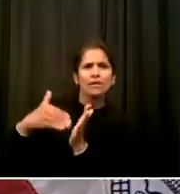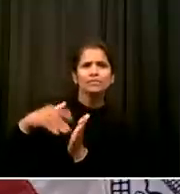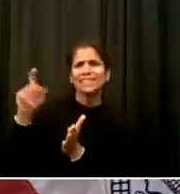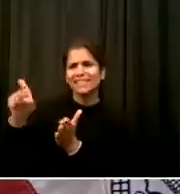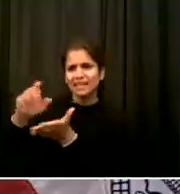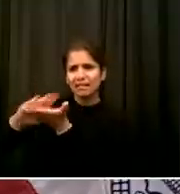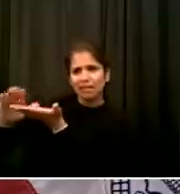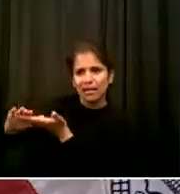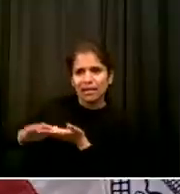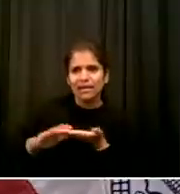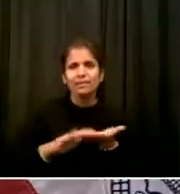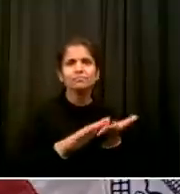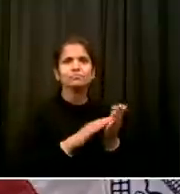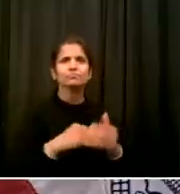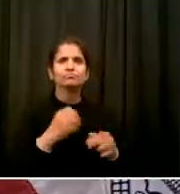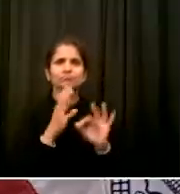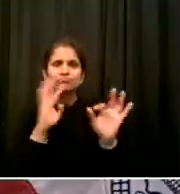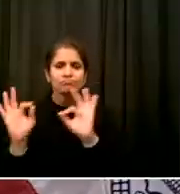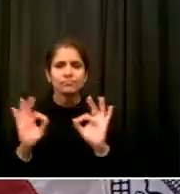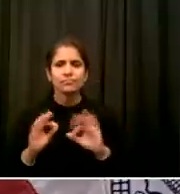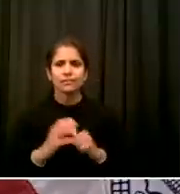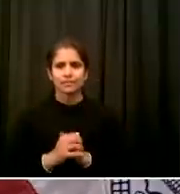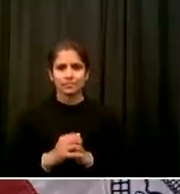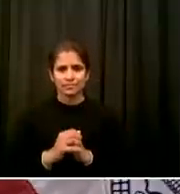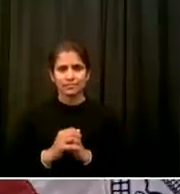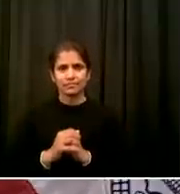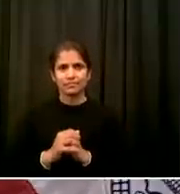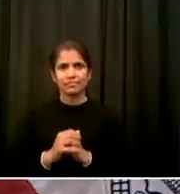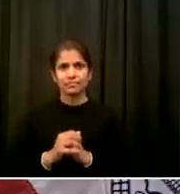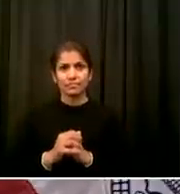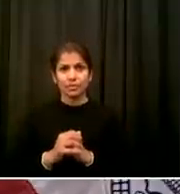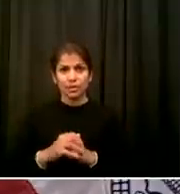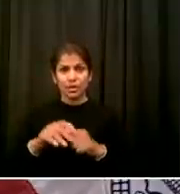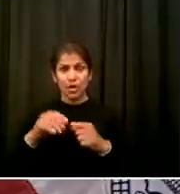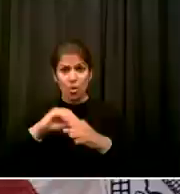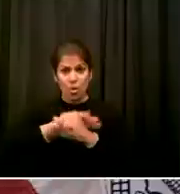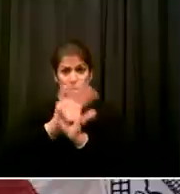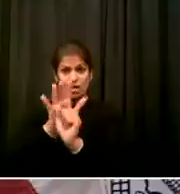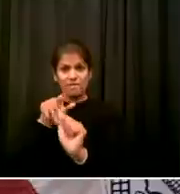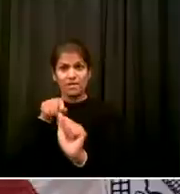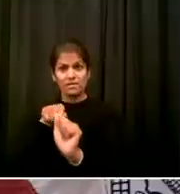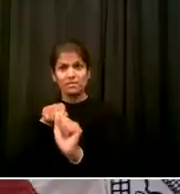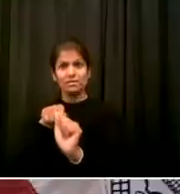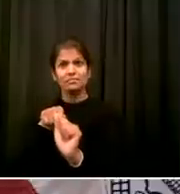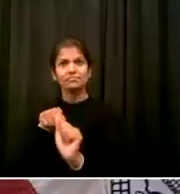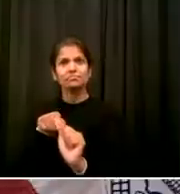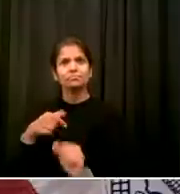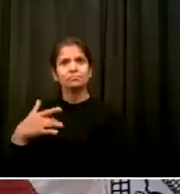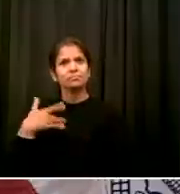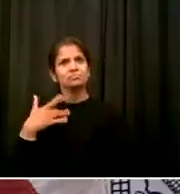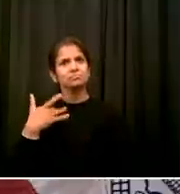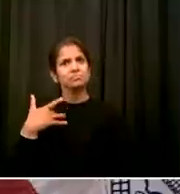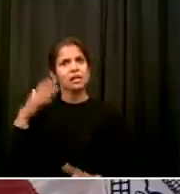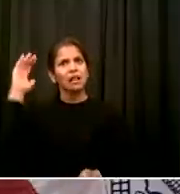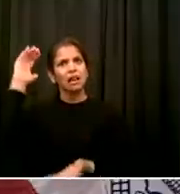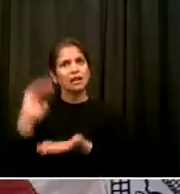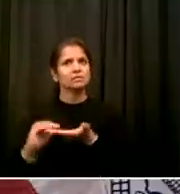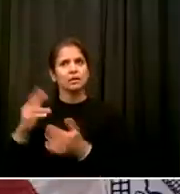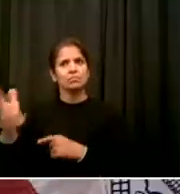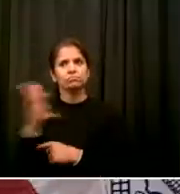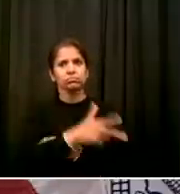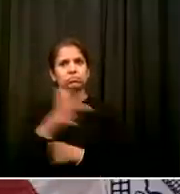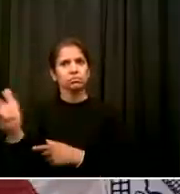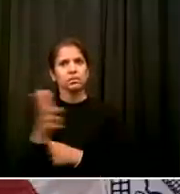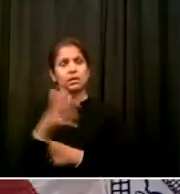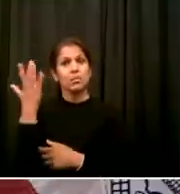for all of our neighborhoods But in this crisis we found that we could do with a lot less use of alternate side In part because a lot fewer people